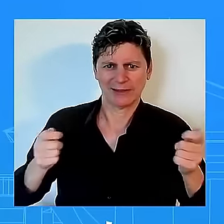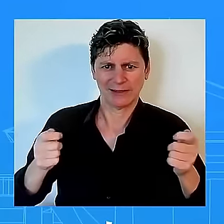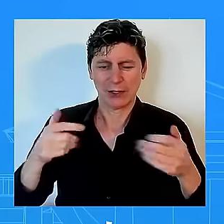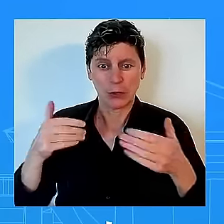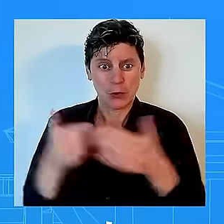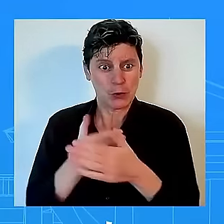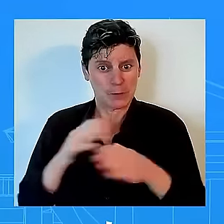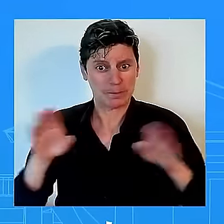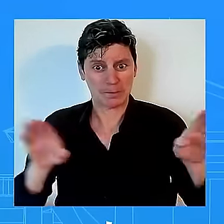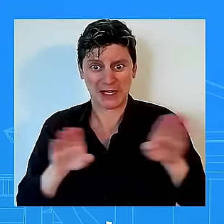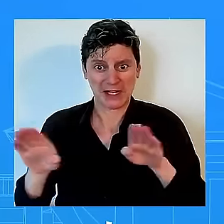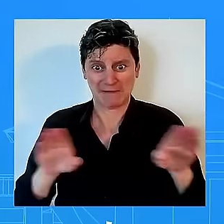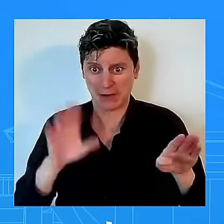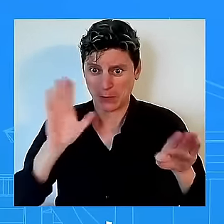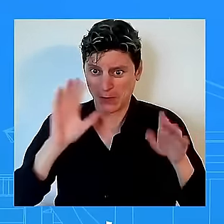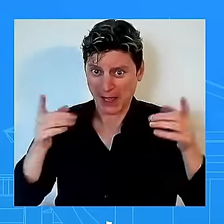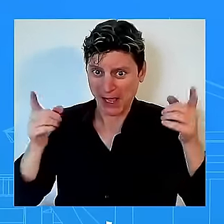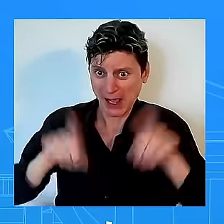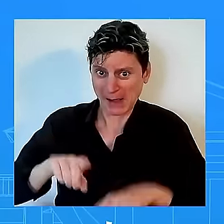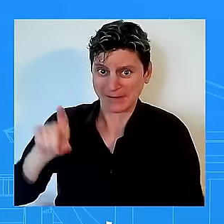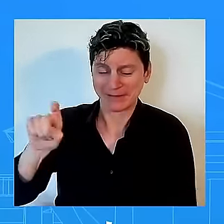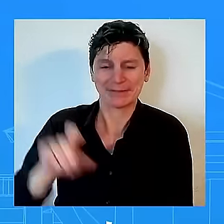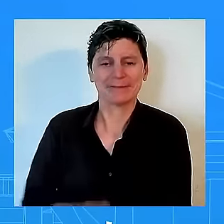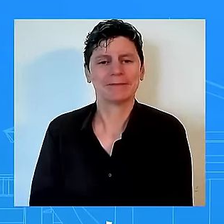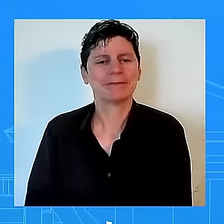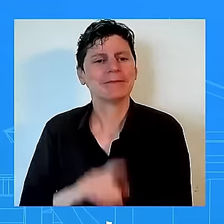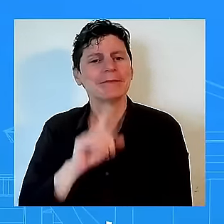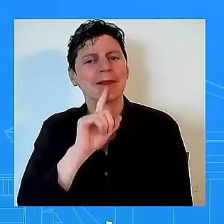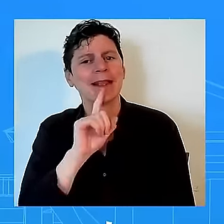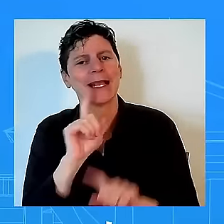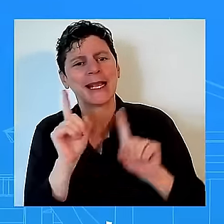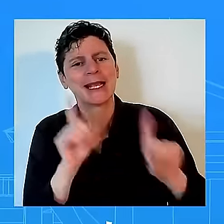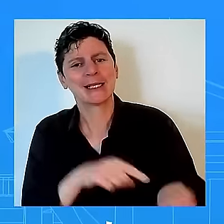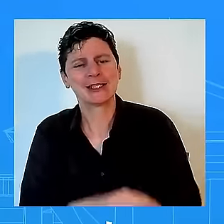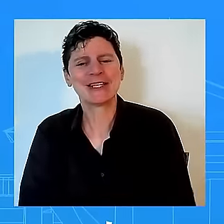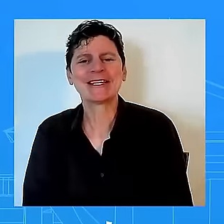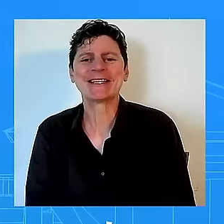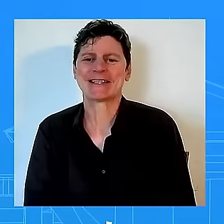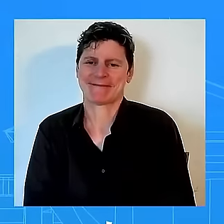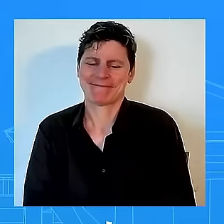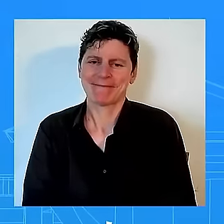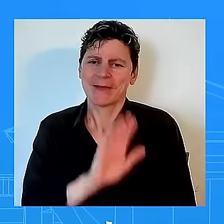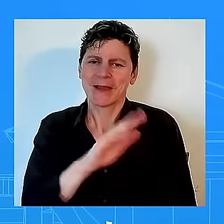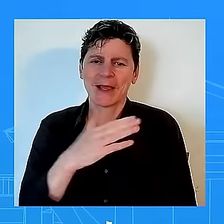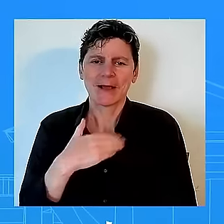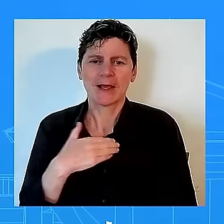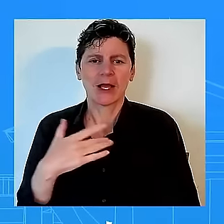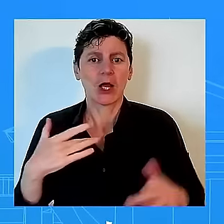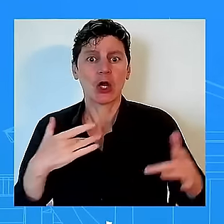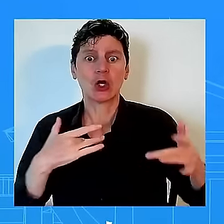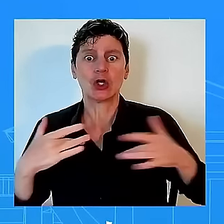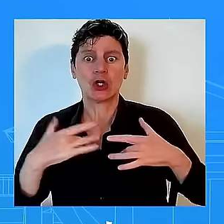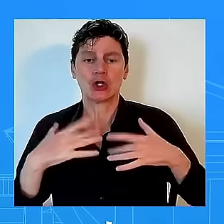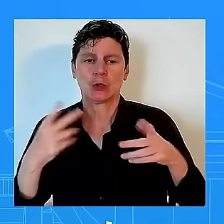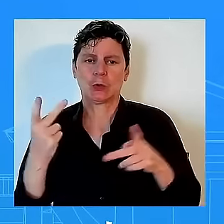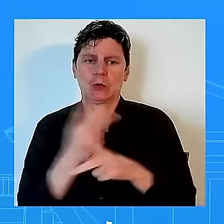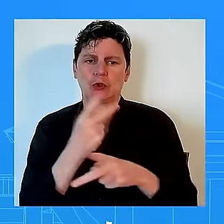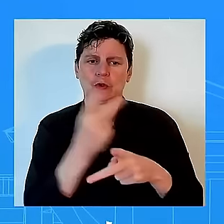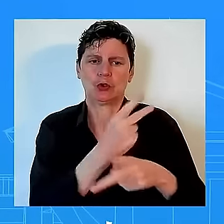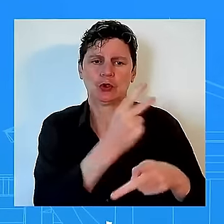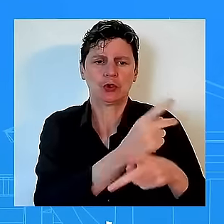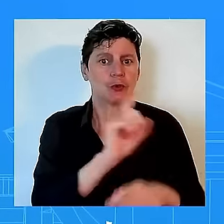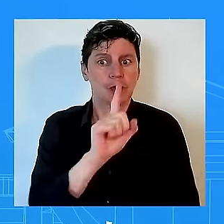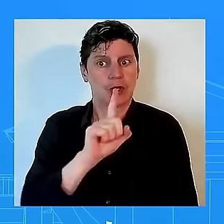question our uh concern of uh escalation in the middle east and we've talked about i just went into uh how it's important to have those